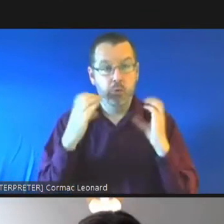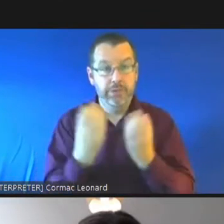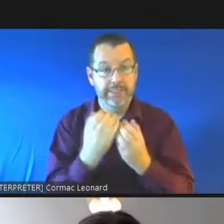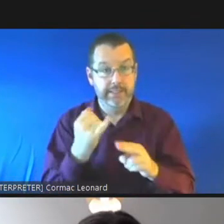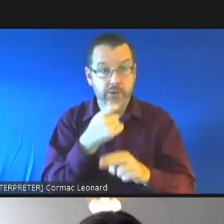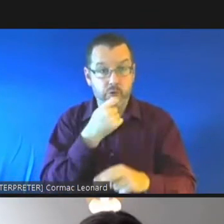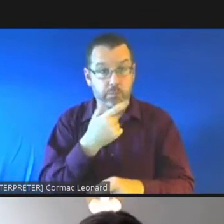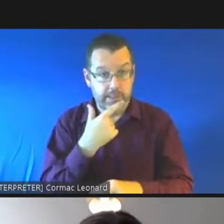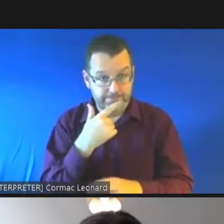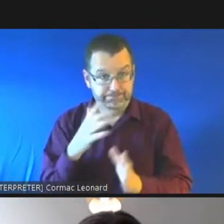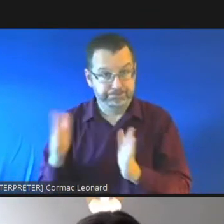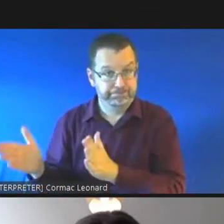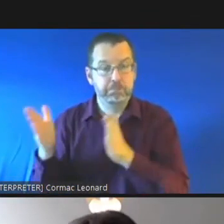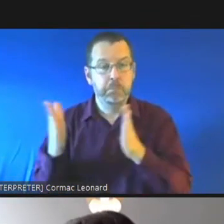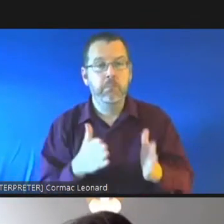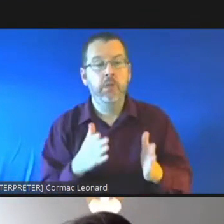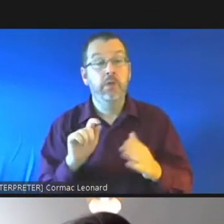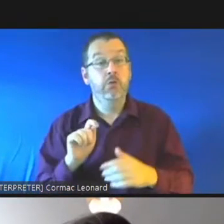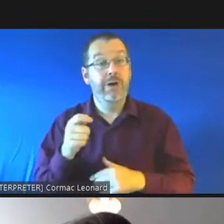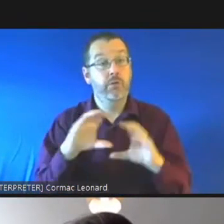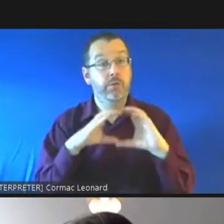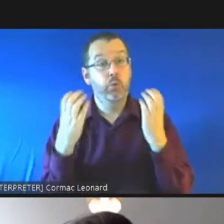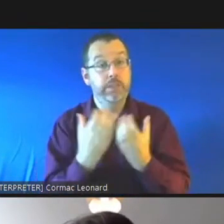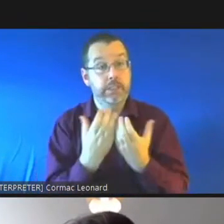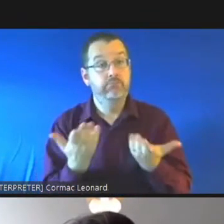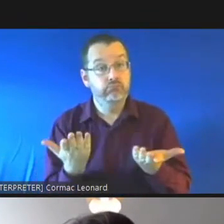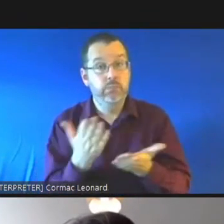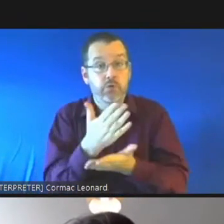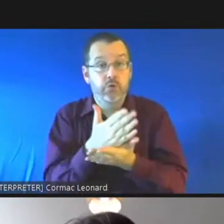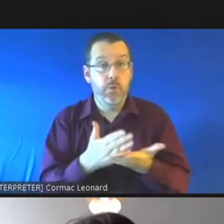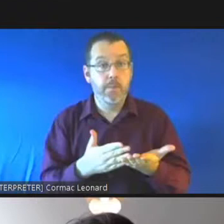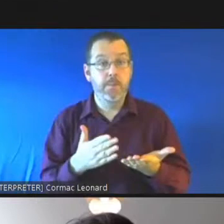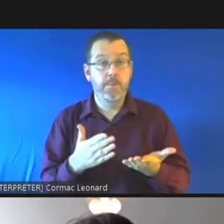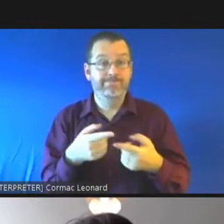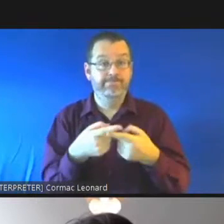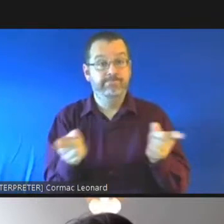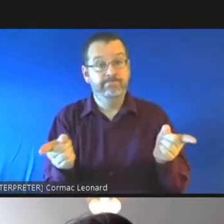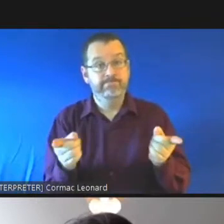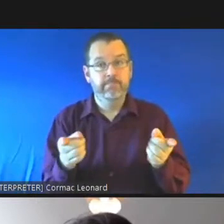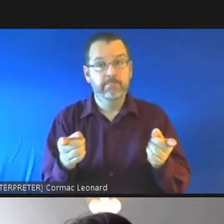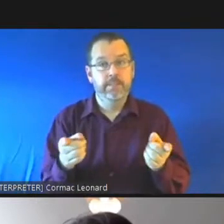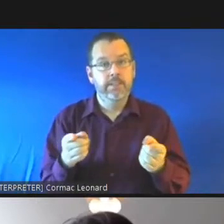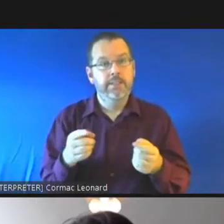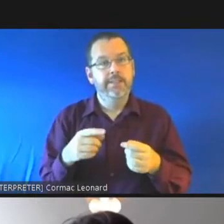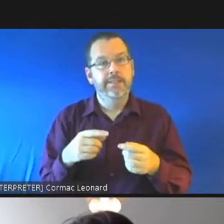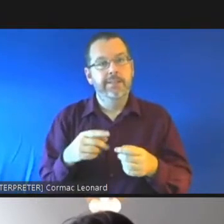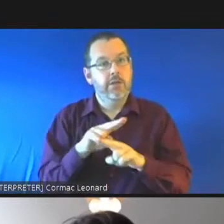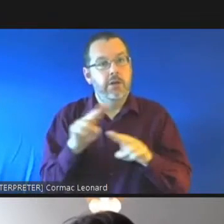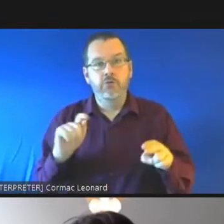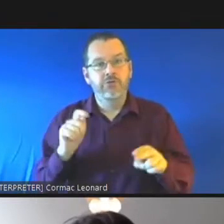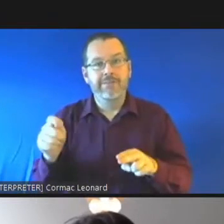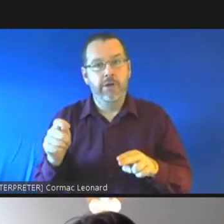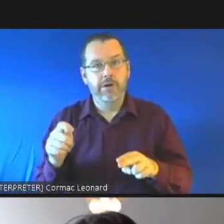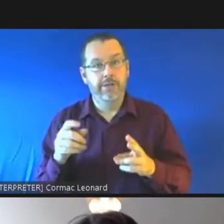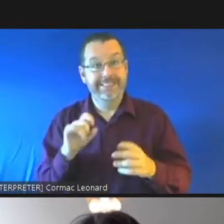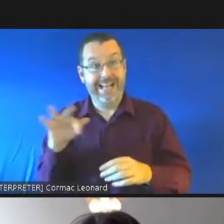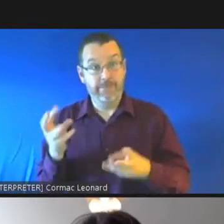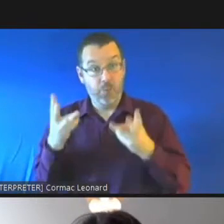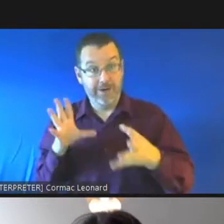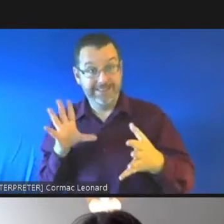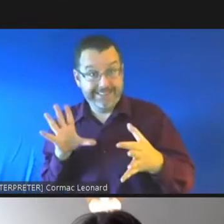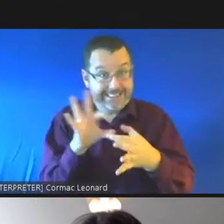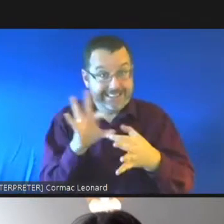travelers some of the projects work with travelers some find it very difficult again reaching into that community and travelers not wanting to be involved